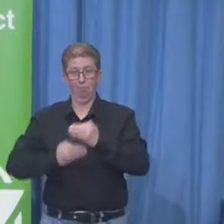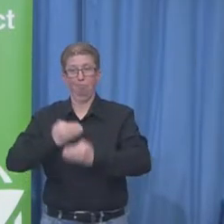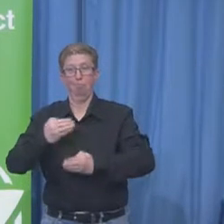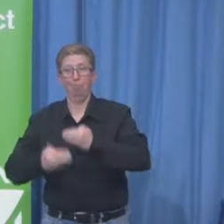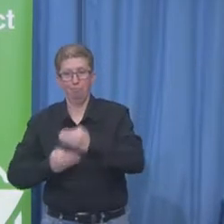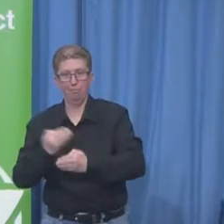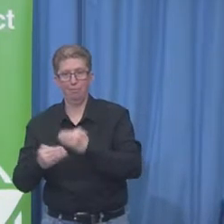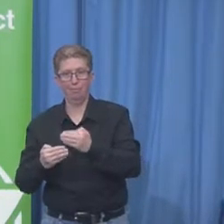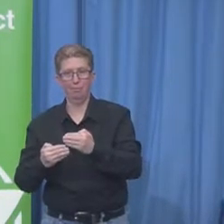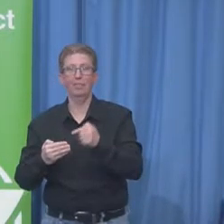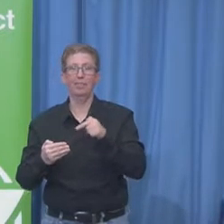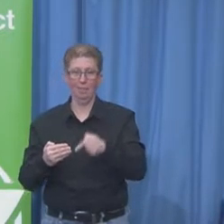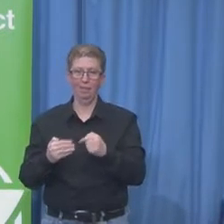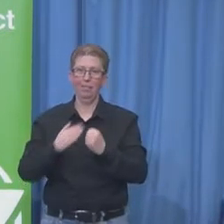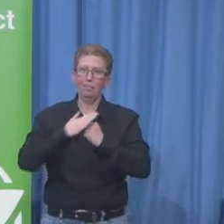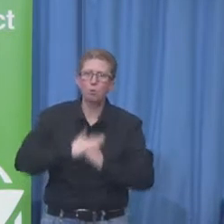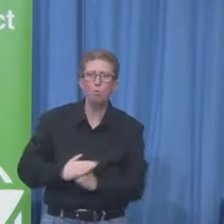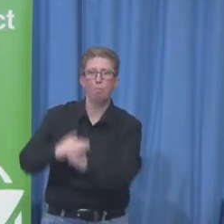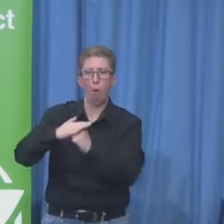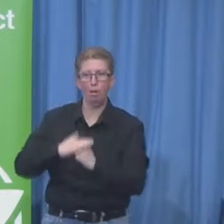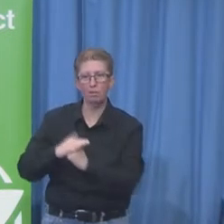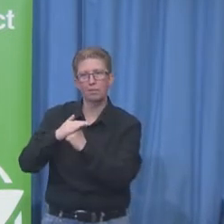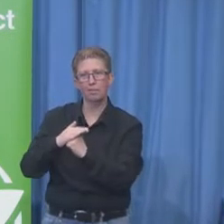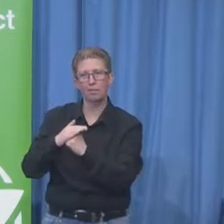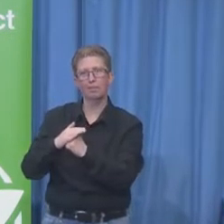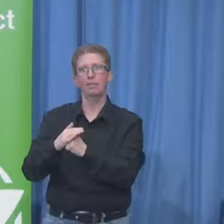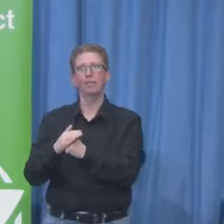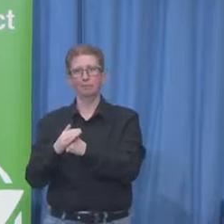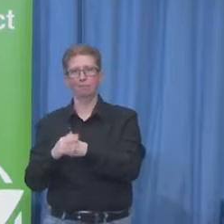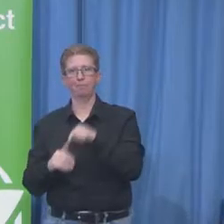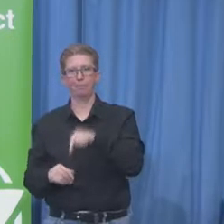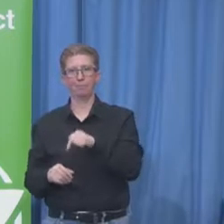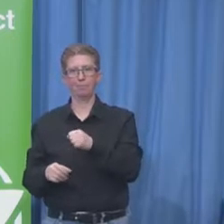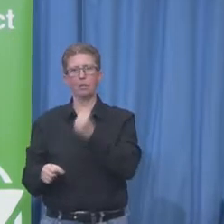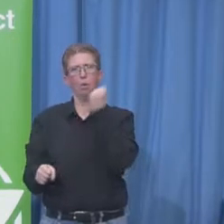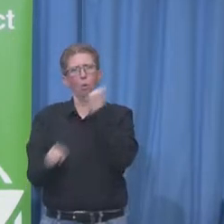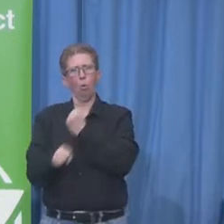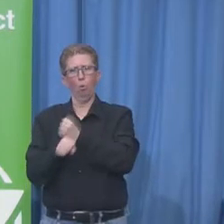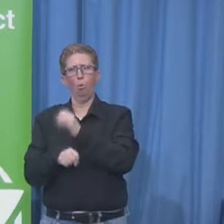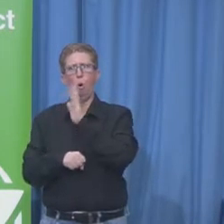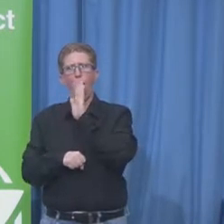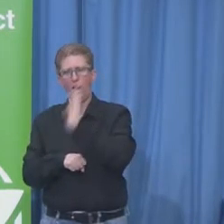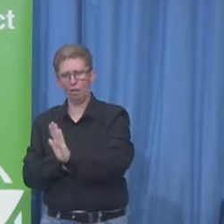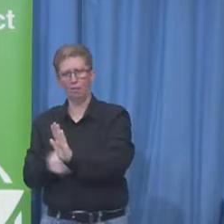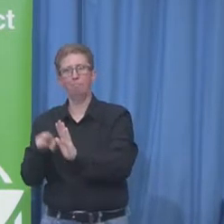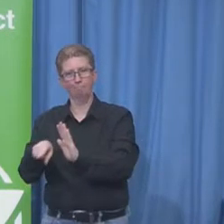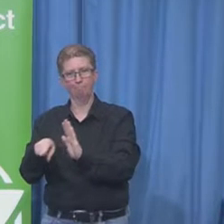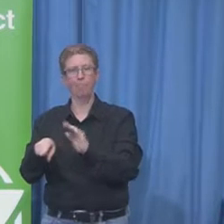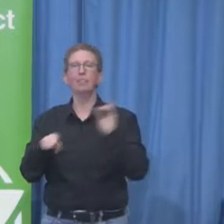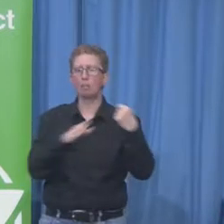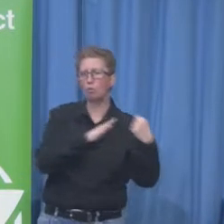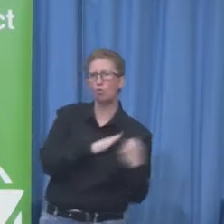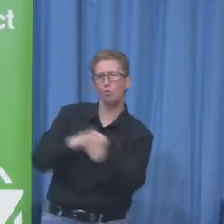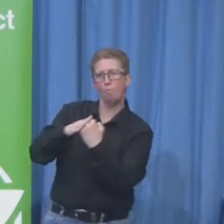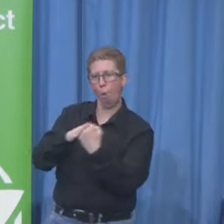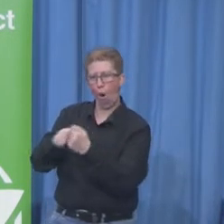integrity. They got along with people. They were committed to their success and their team's success. Productivity doubled.